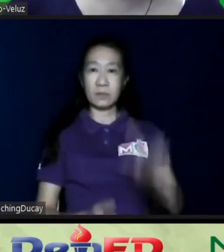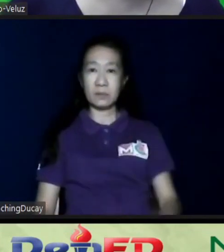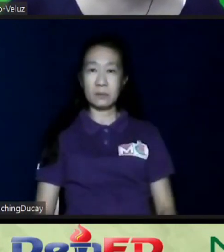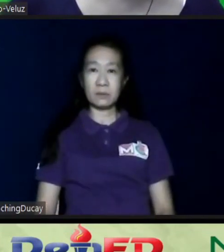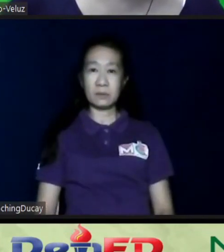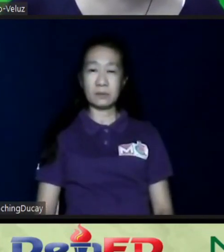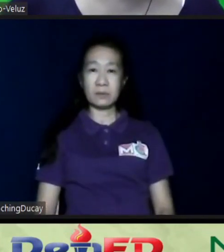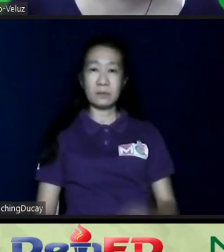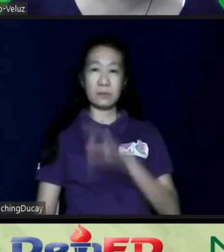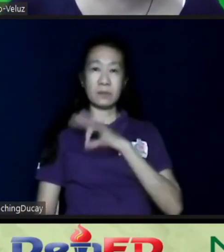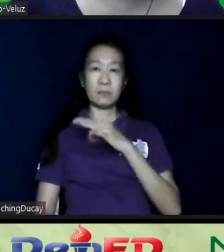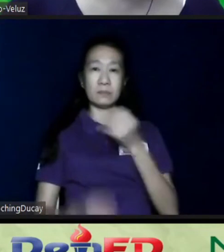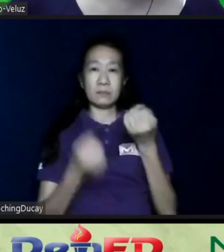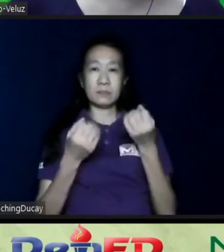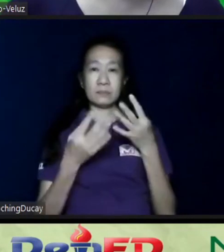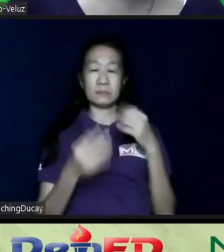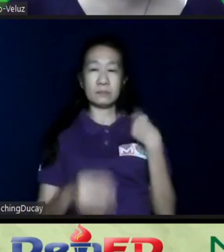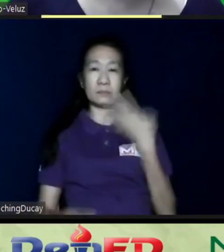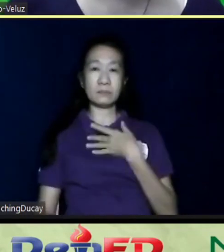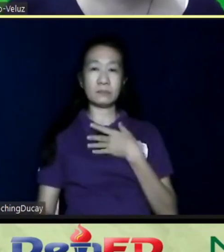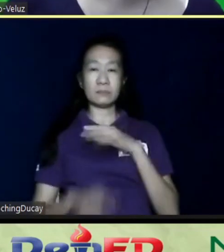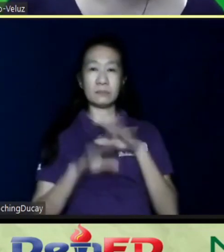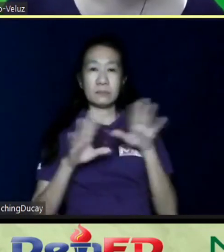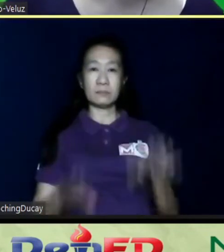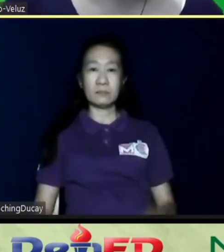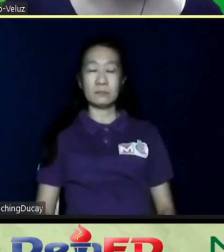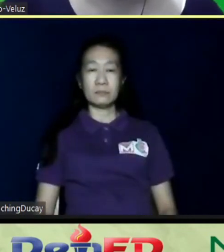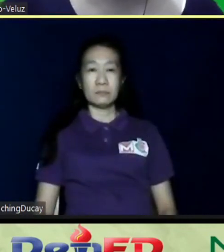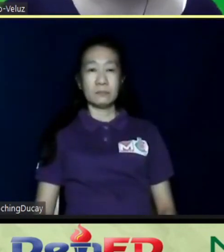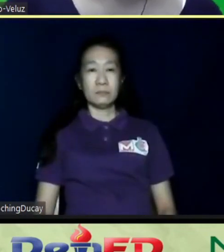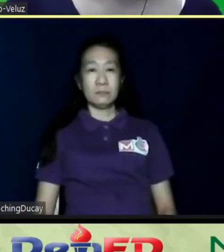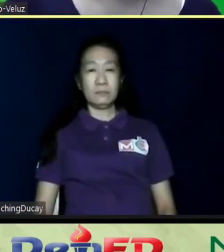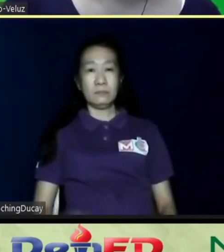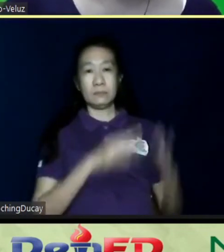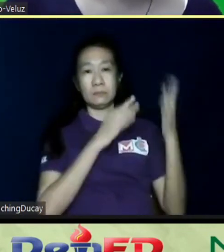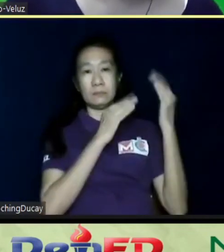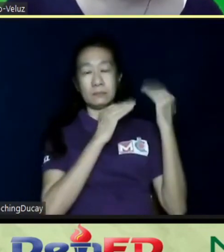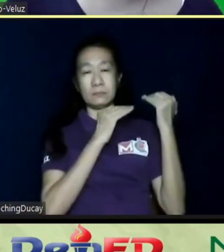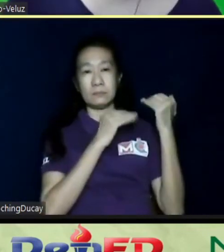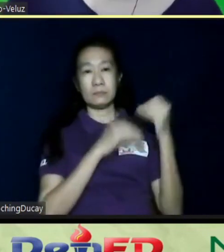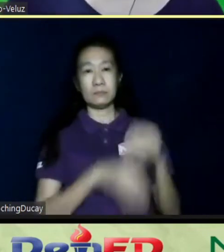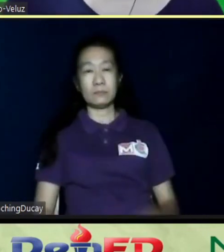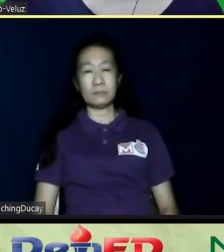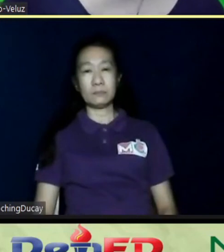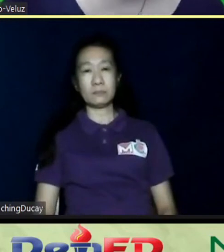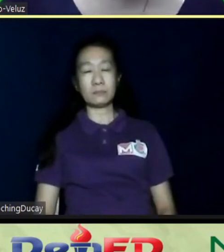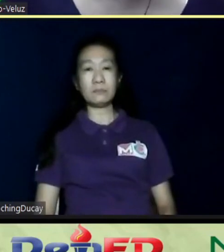benefit a lot of our kids. I do hope so kasi nga po, like I mentioned earlier, we need to fill